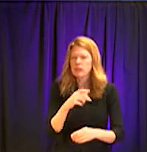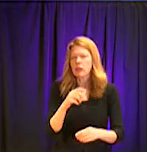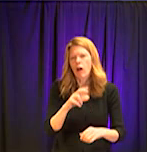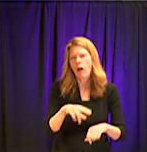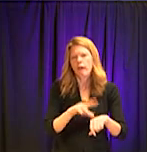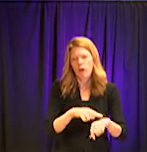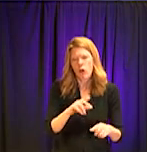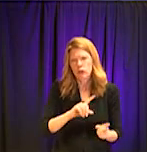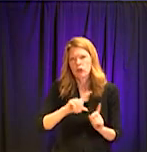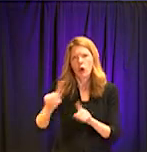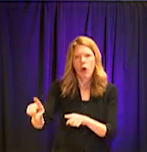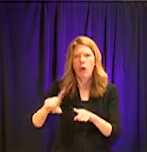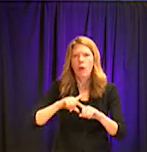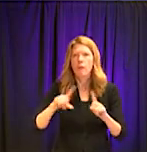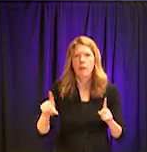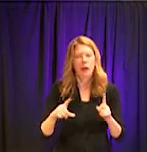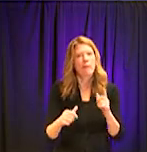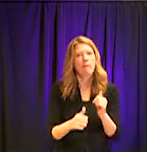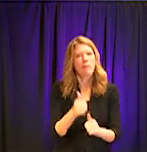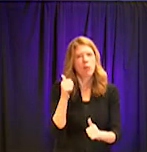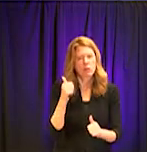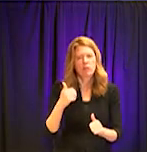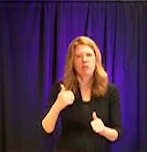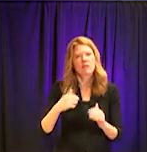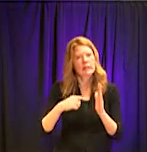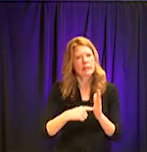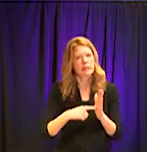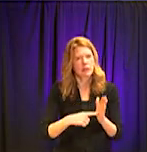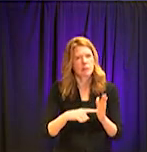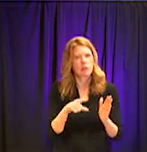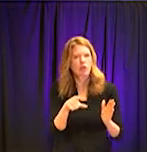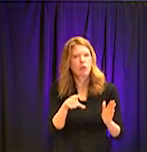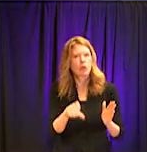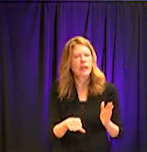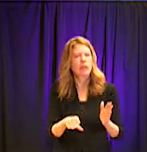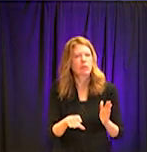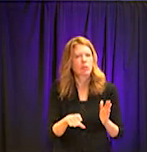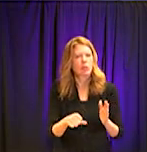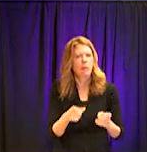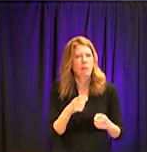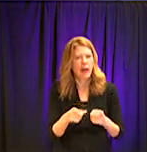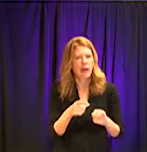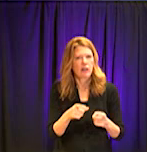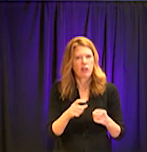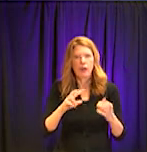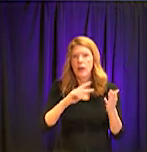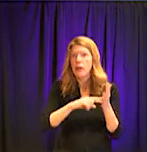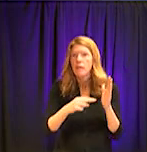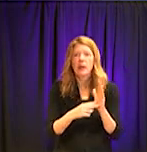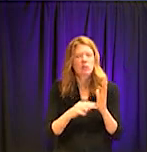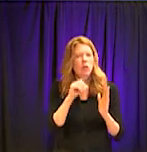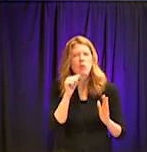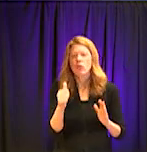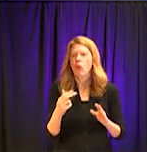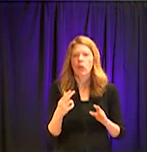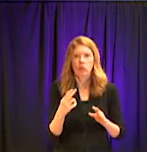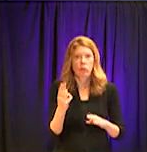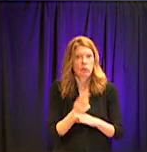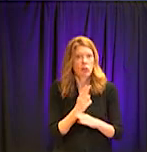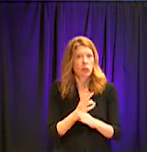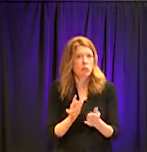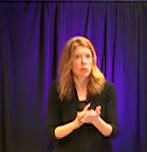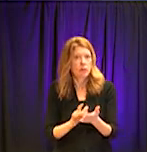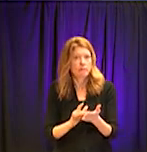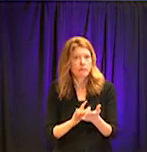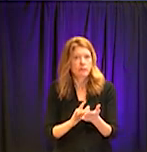but I do want to say that the latest information is strongly discouraging the use of ibuprofen and other